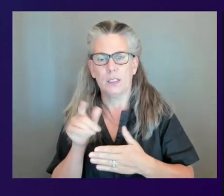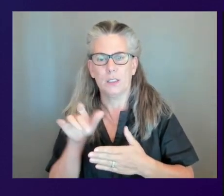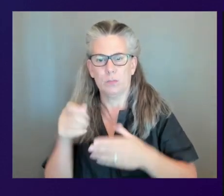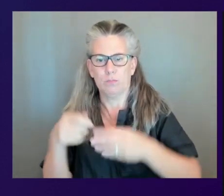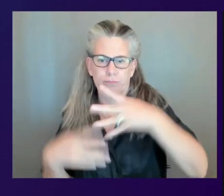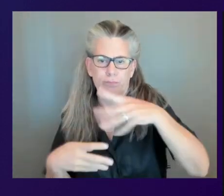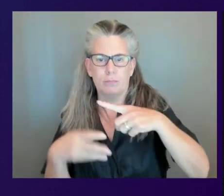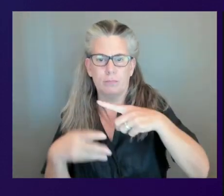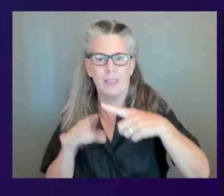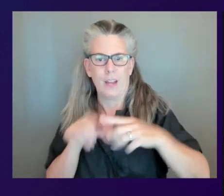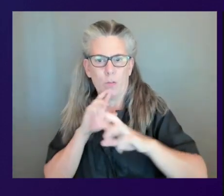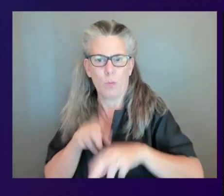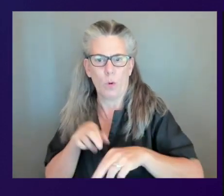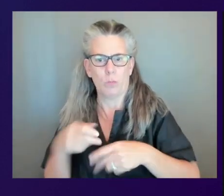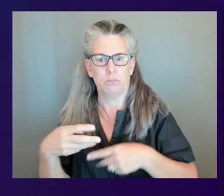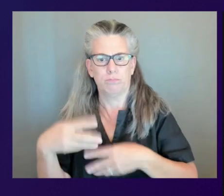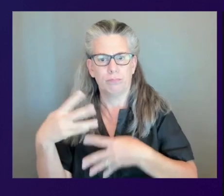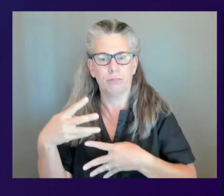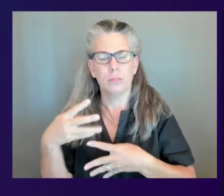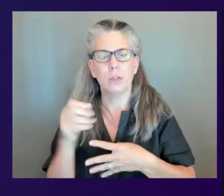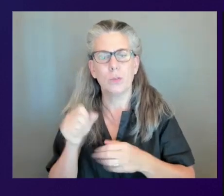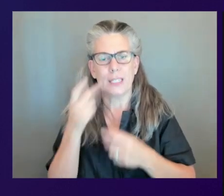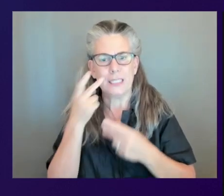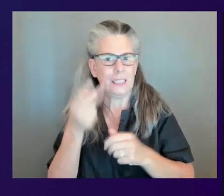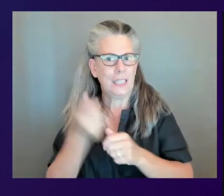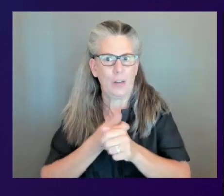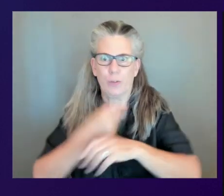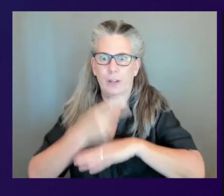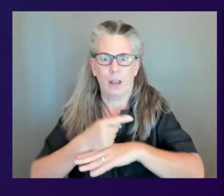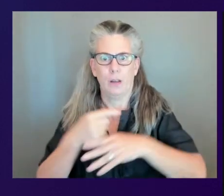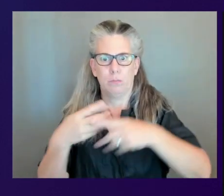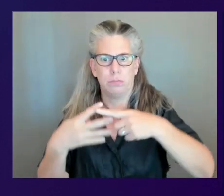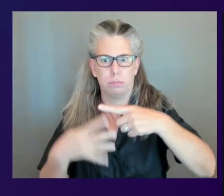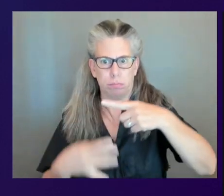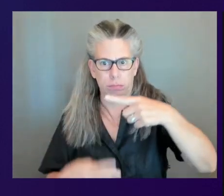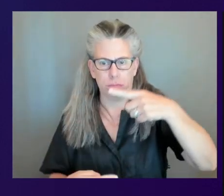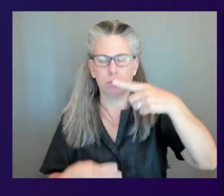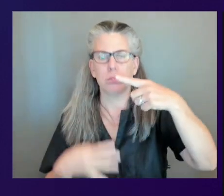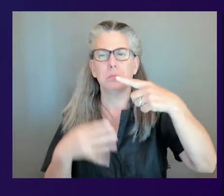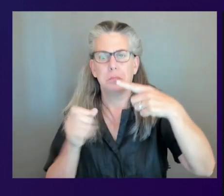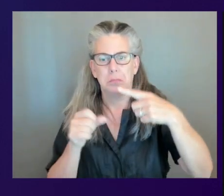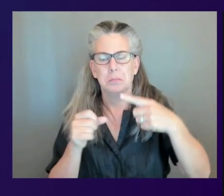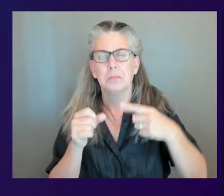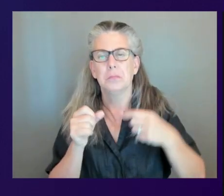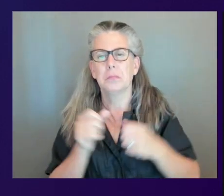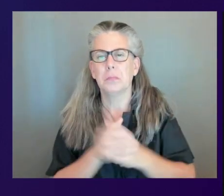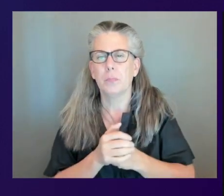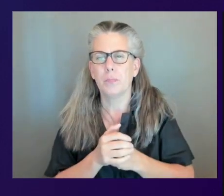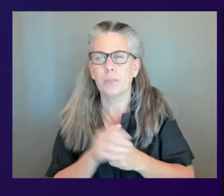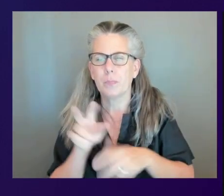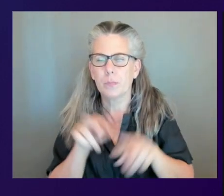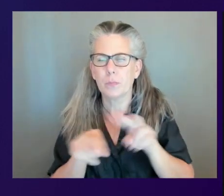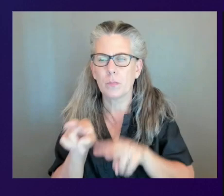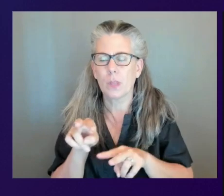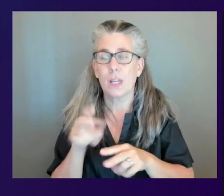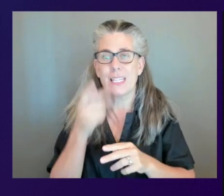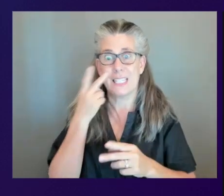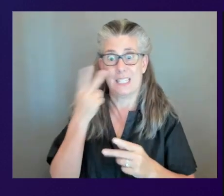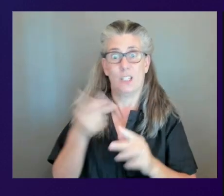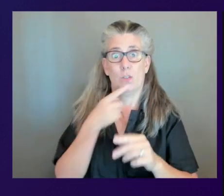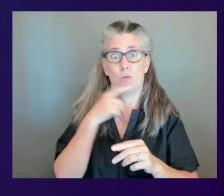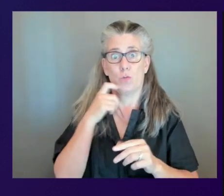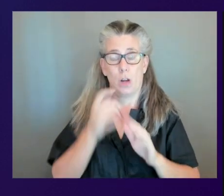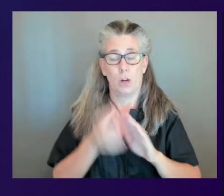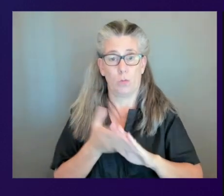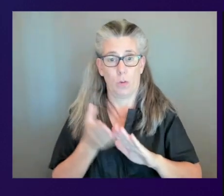and so you can see every day in here and i'll go in and i've got it set to to do look at the dry runs but you'll see this depending